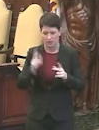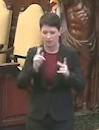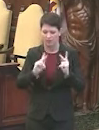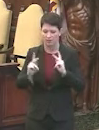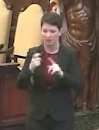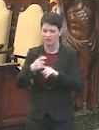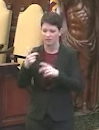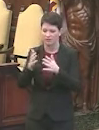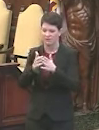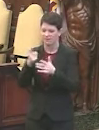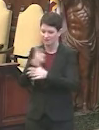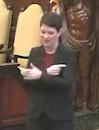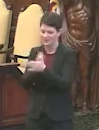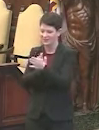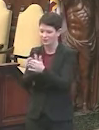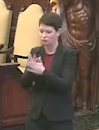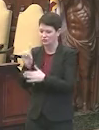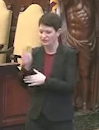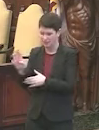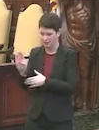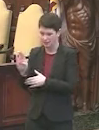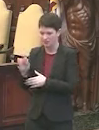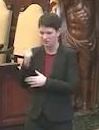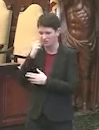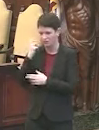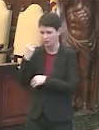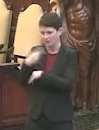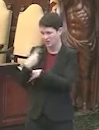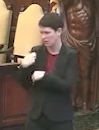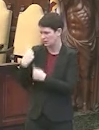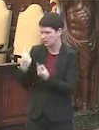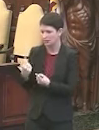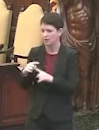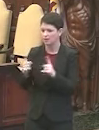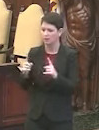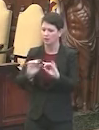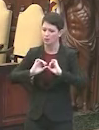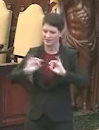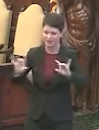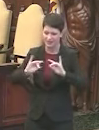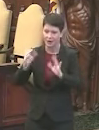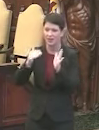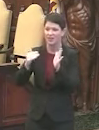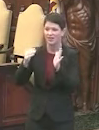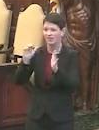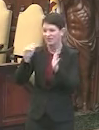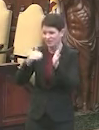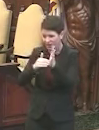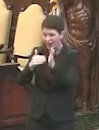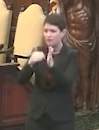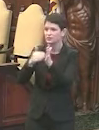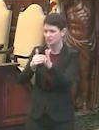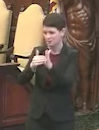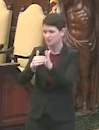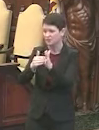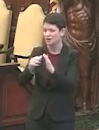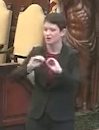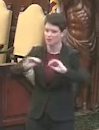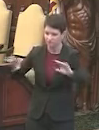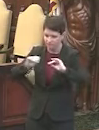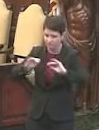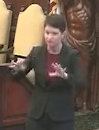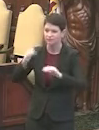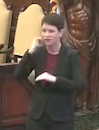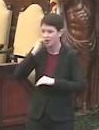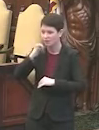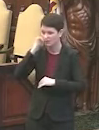interest database in the past few days, but that we are sending out thousands of notices to people